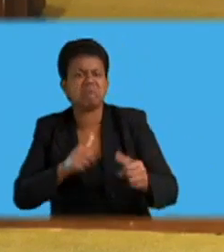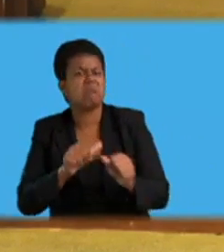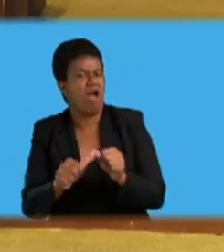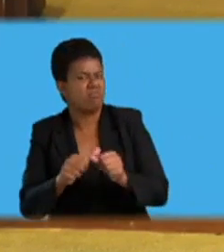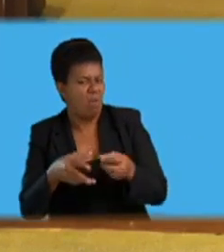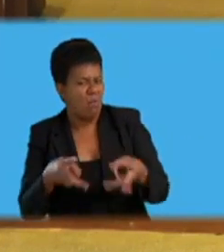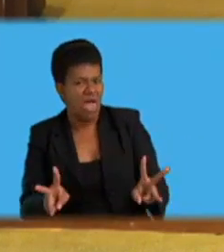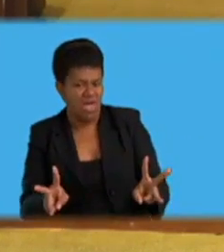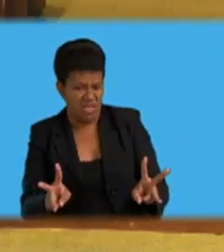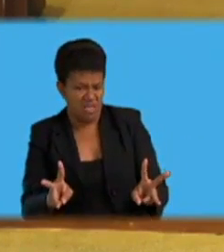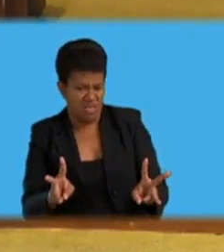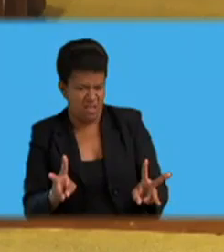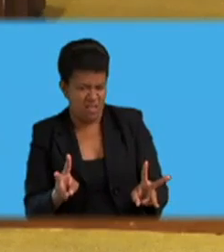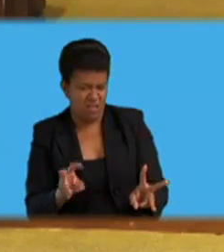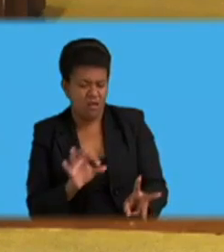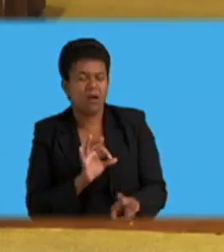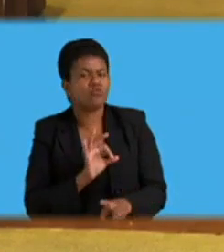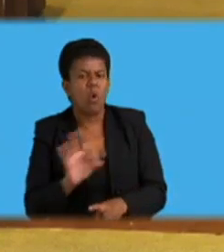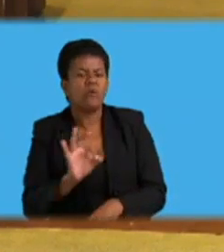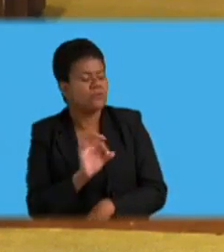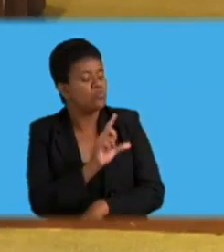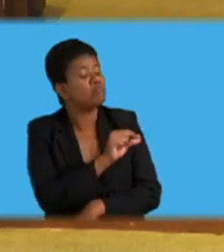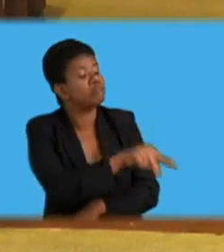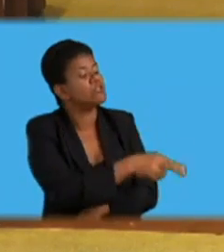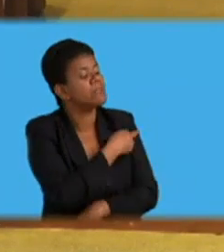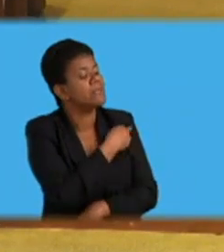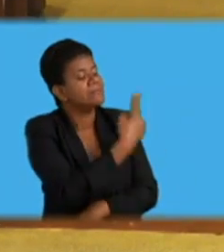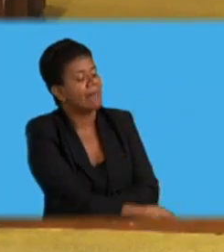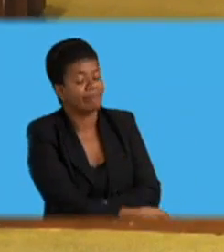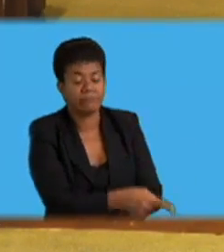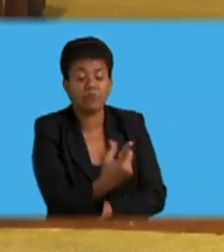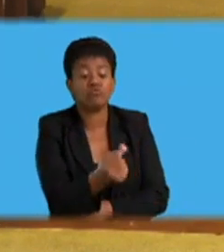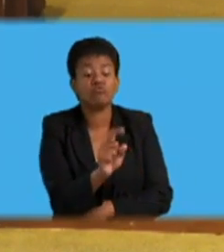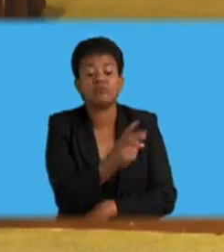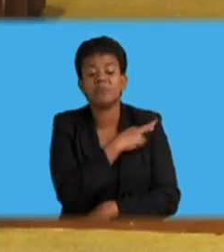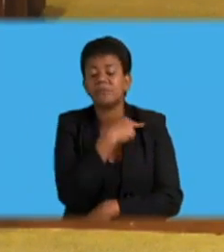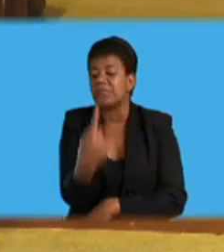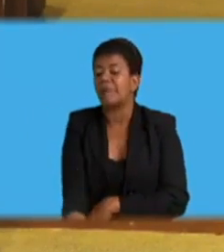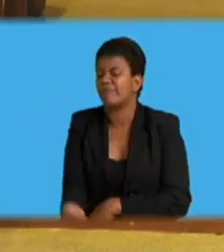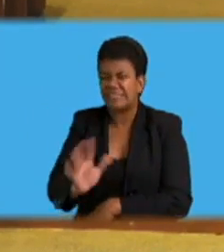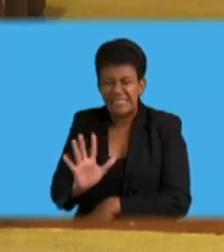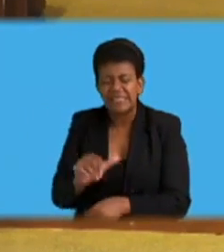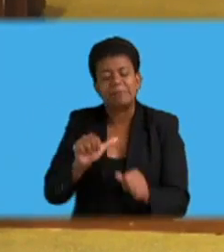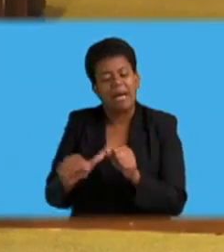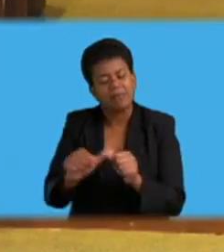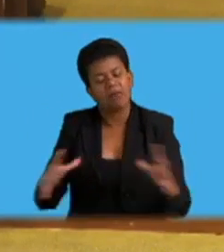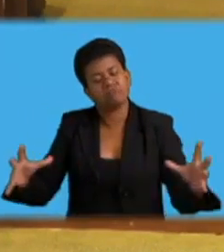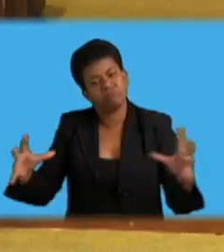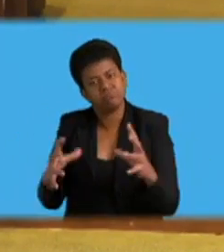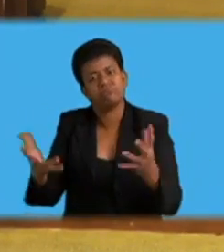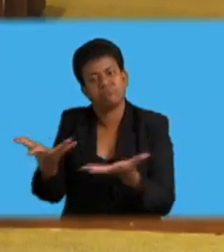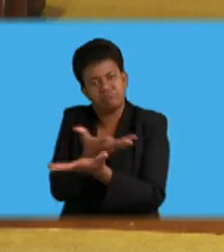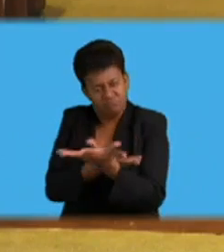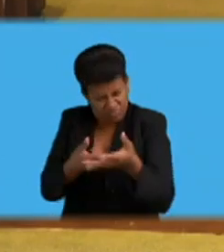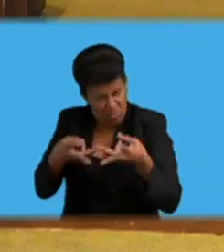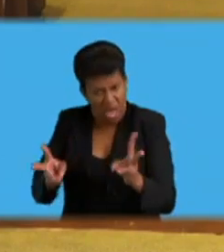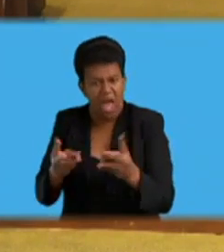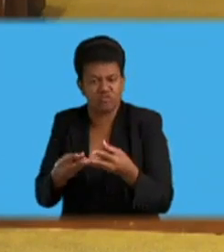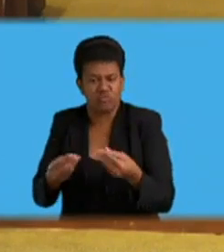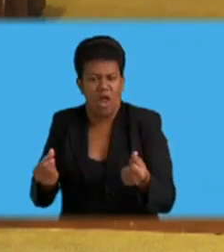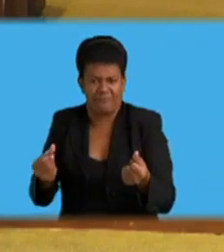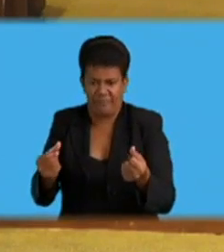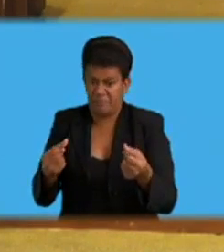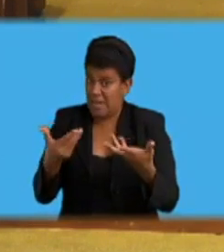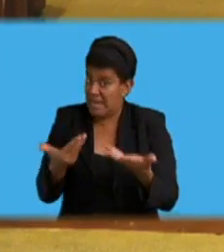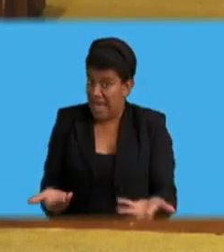agencies or certain stakeholders. Because the problem is alarming, it's deeply concerning, and